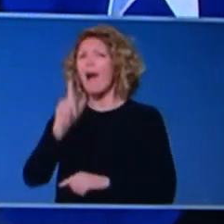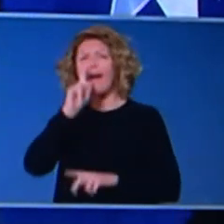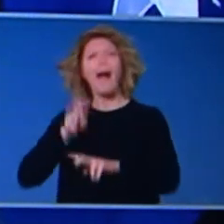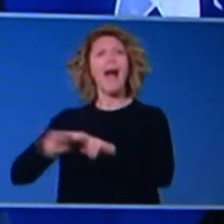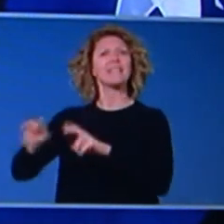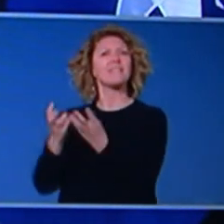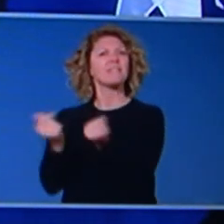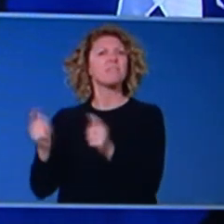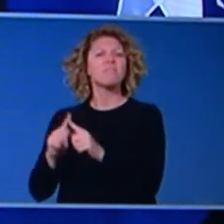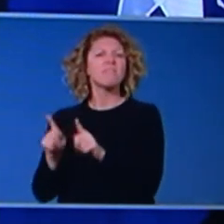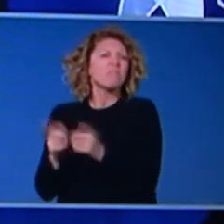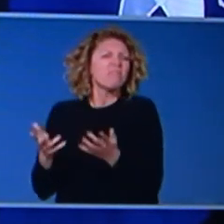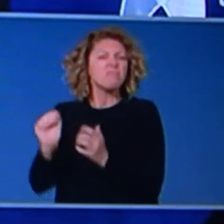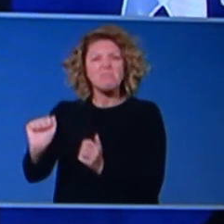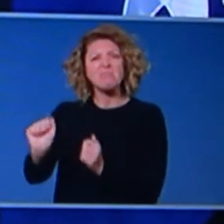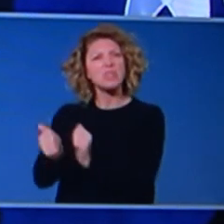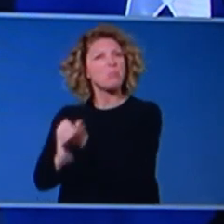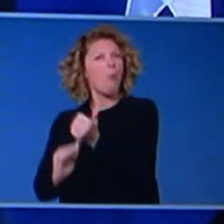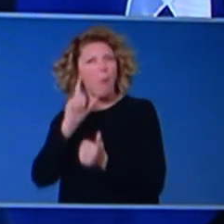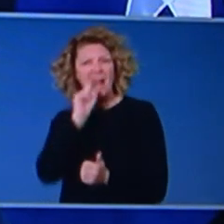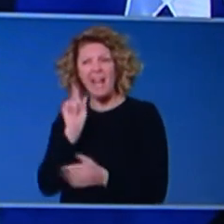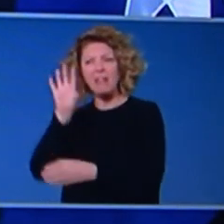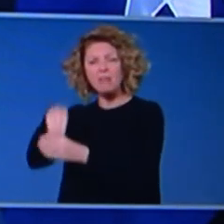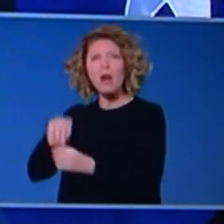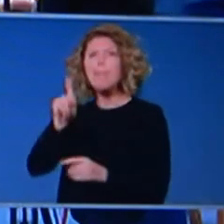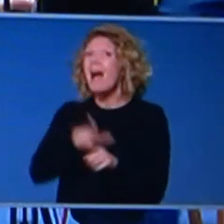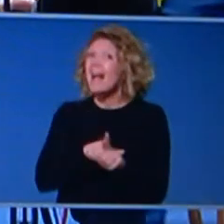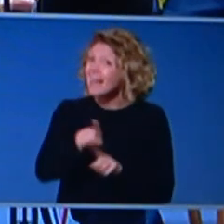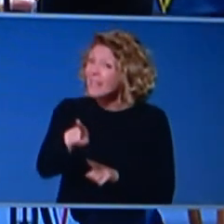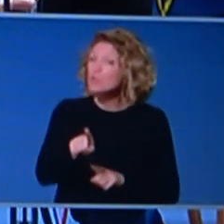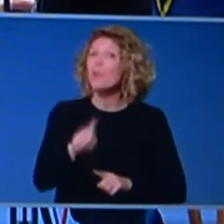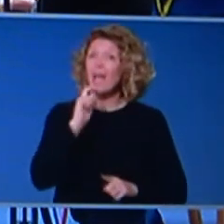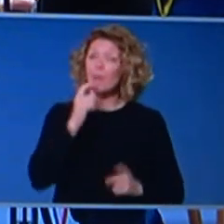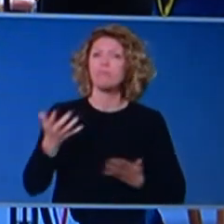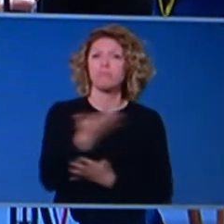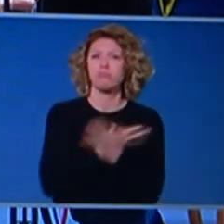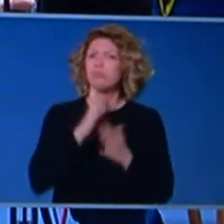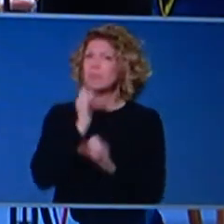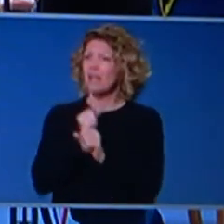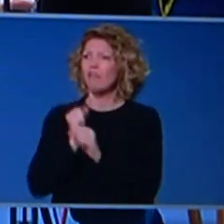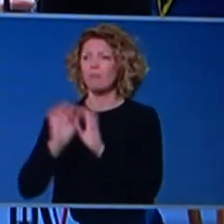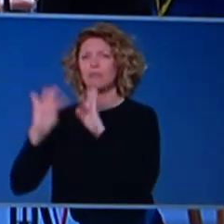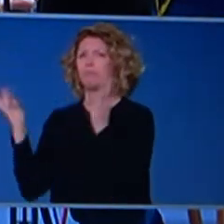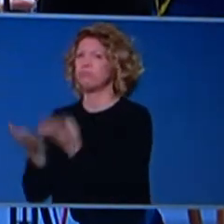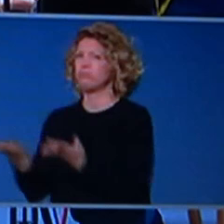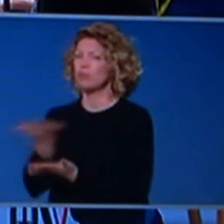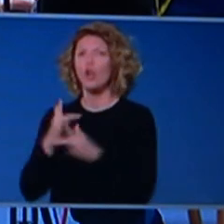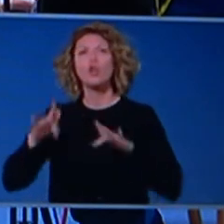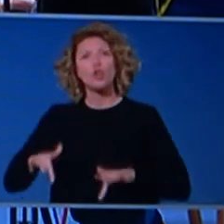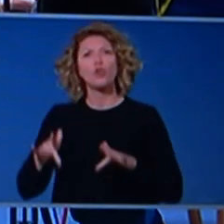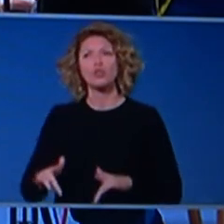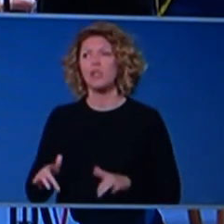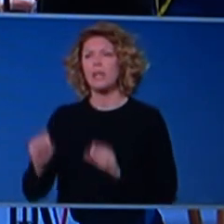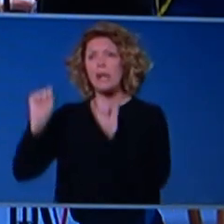these are the things that will be looked at next week. Decisions have not been taken to move on any of those matters, but these principles